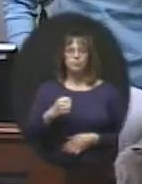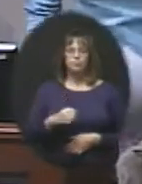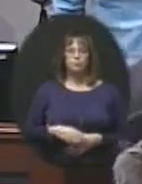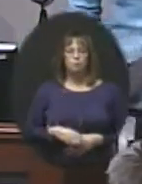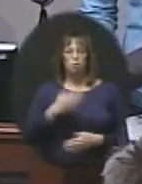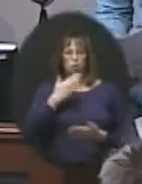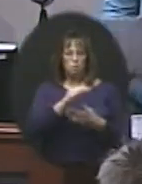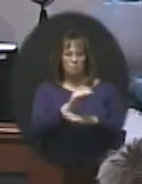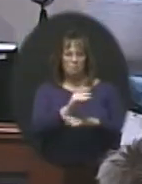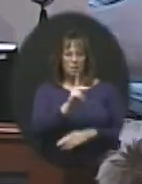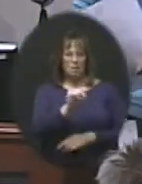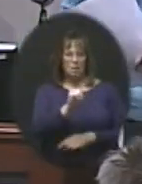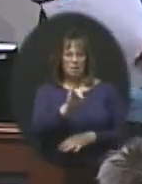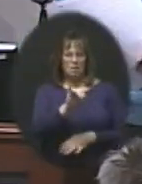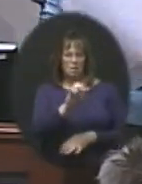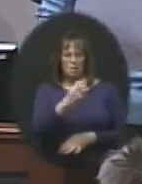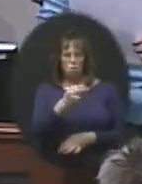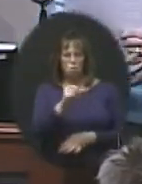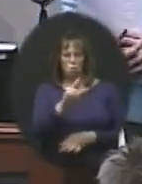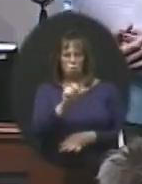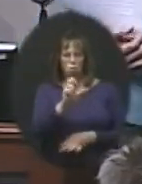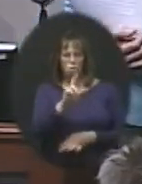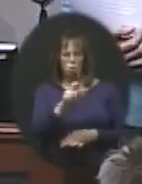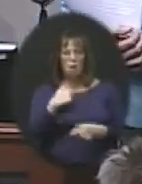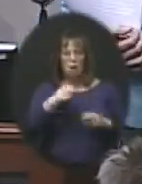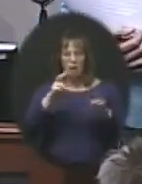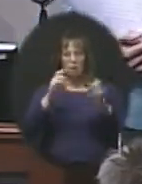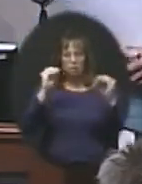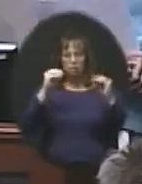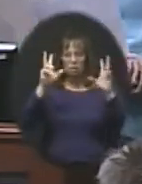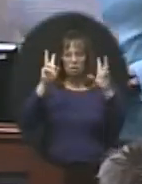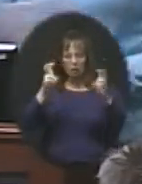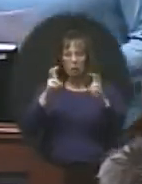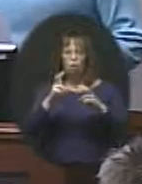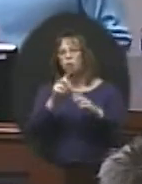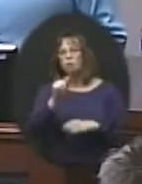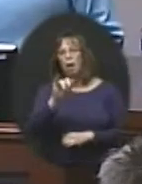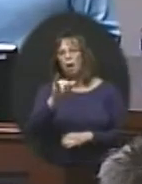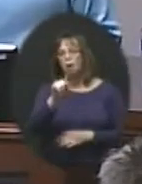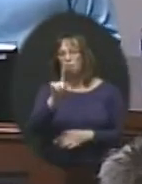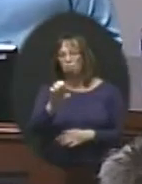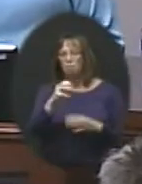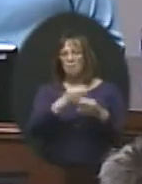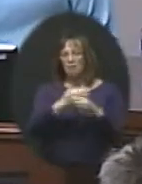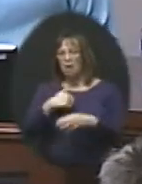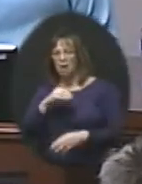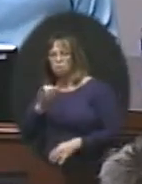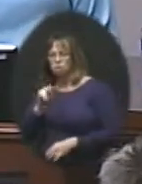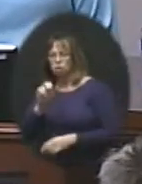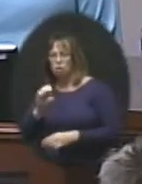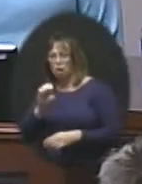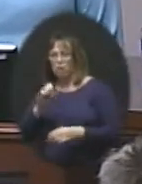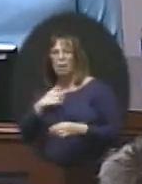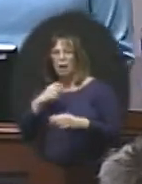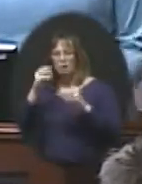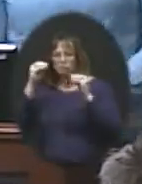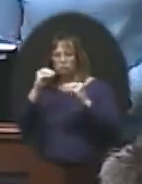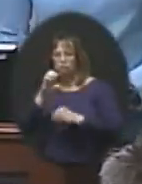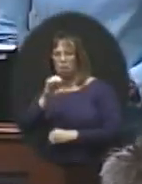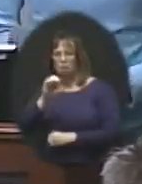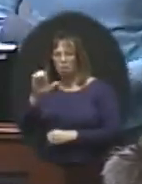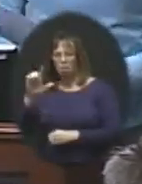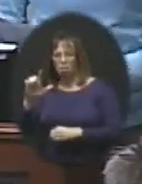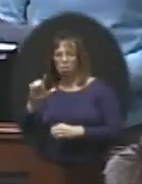Good evening. I'm Katie Horner and I teach Title Math at Rolling Ridge. And I'm Jane Musgrove and I teach ELL at Rolling Ridge.